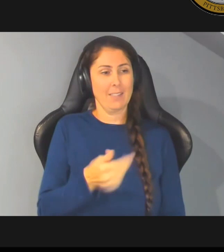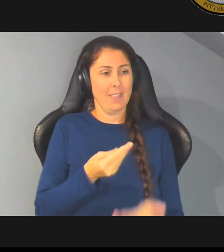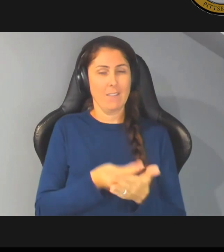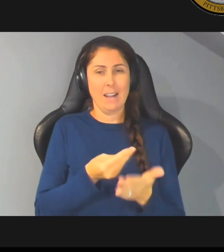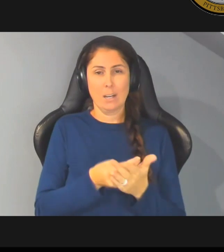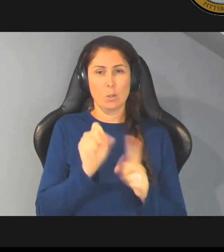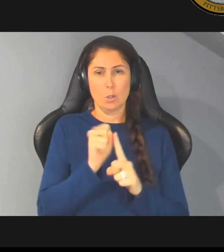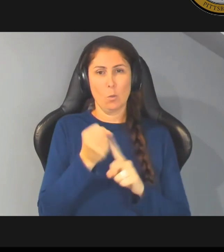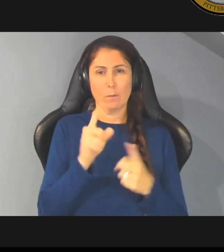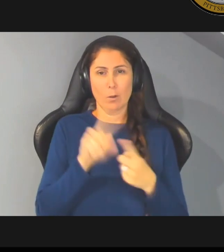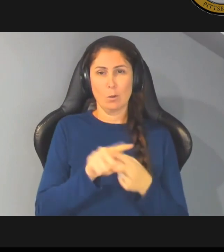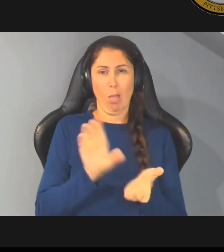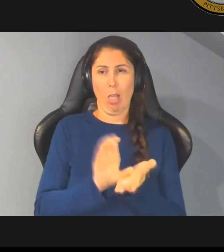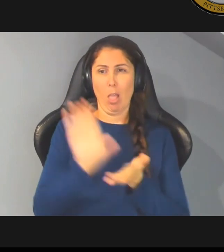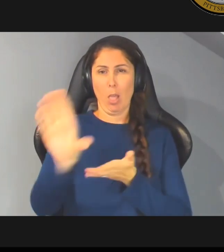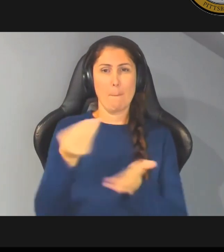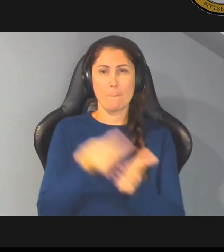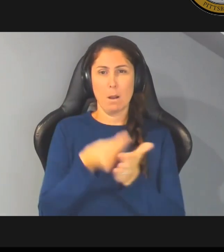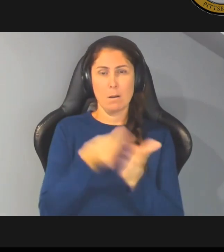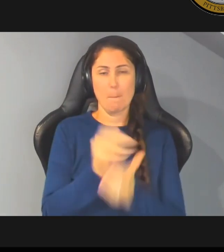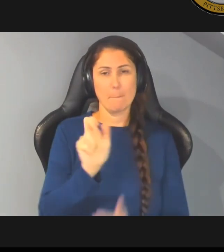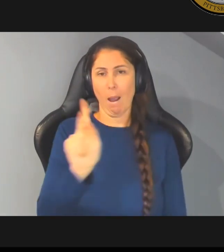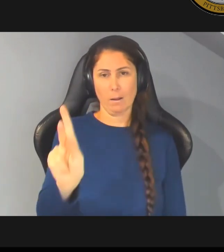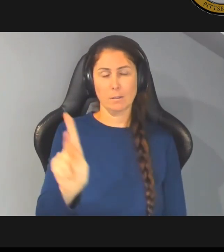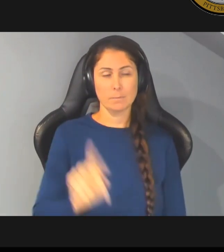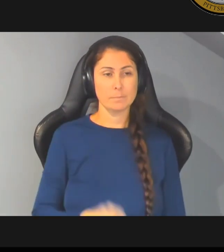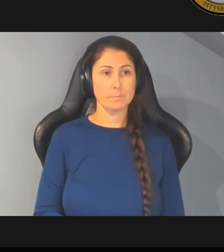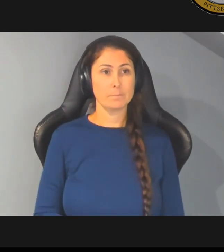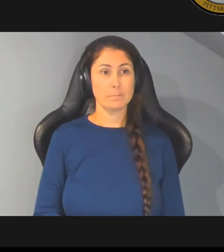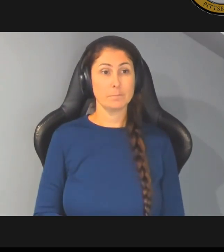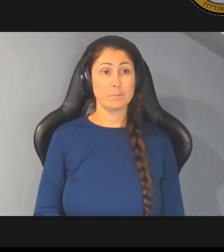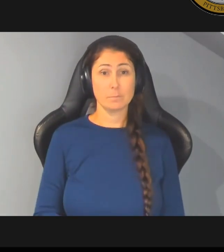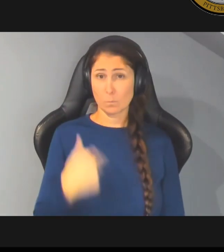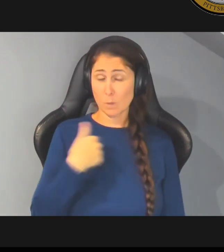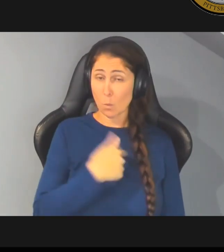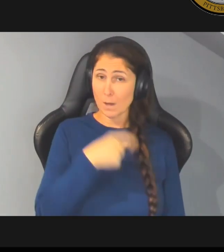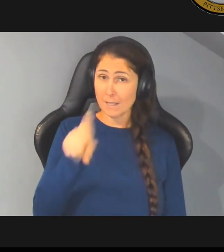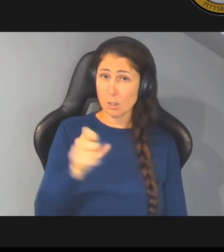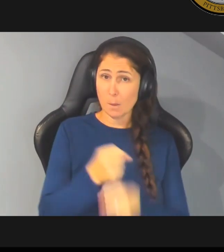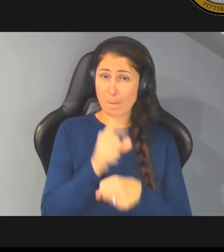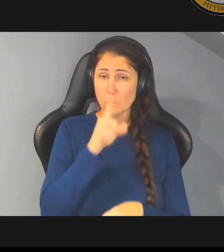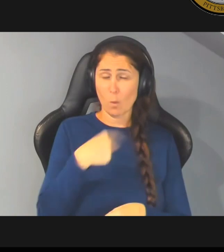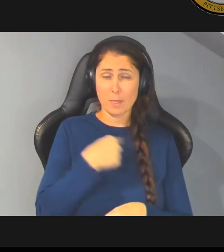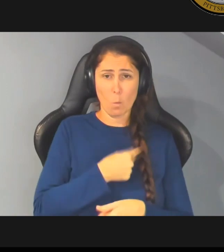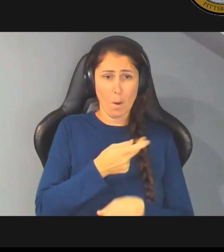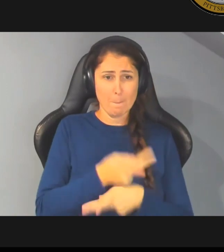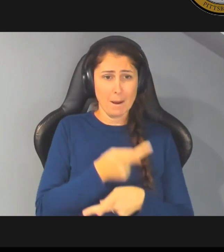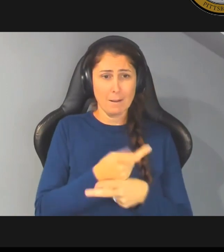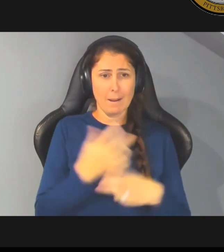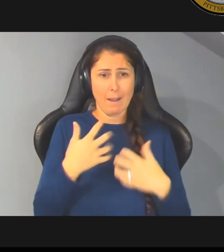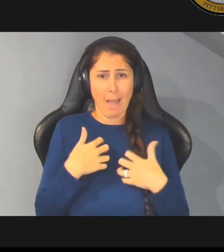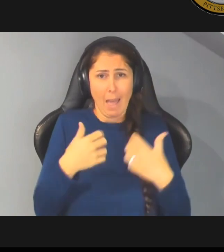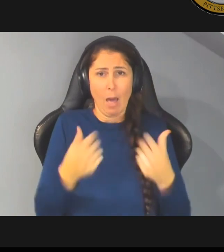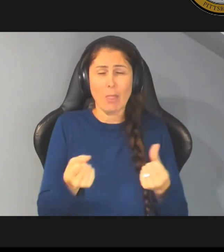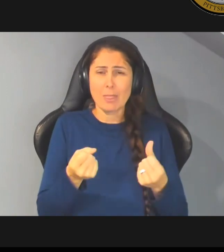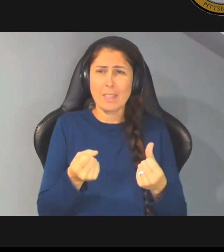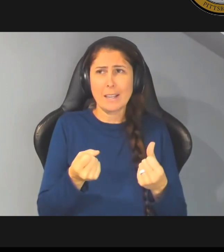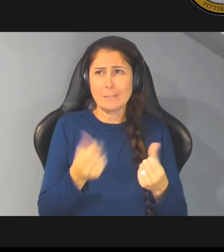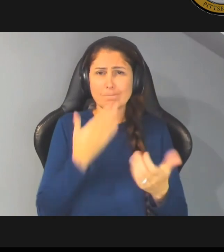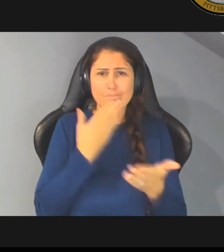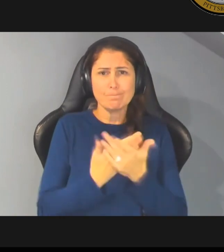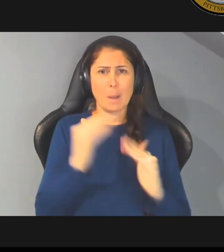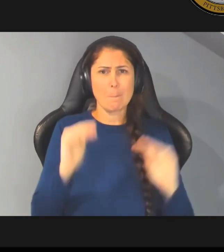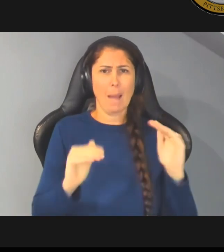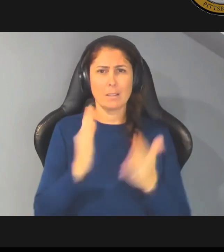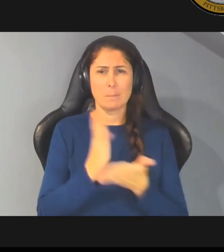give money back uh next we need to make sure that we're maintaining a healthy and balanced budget over the next